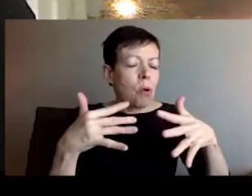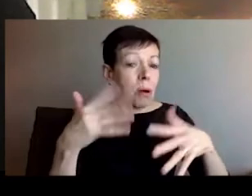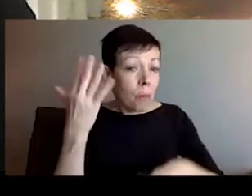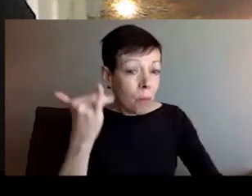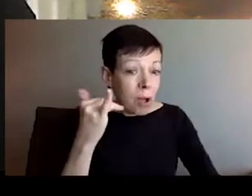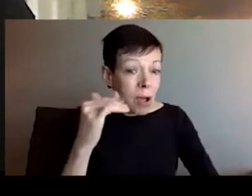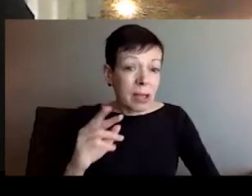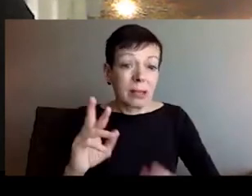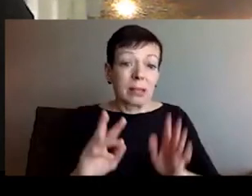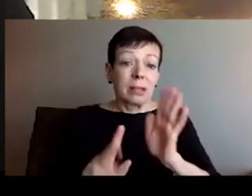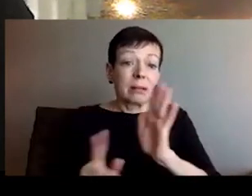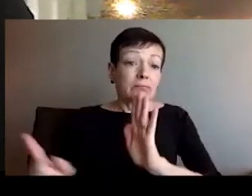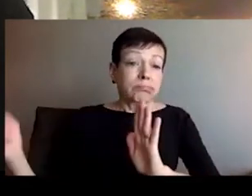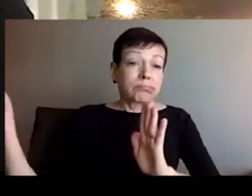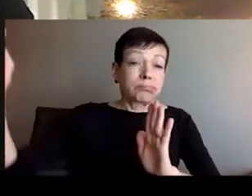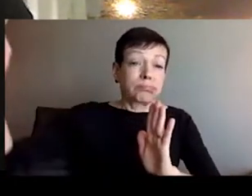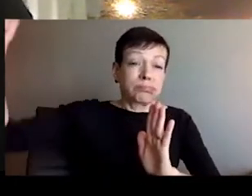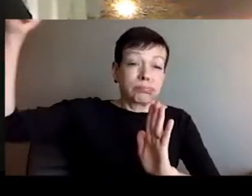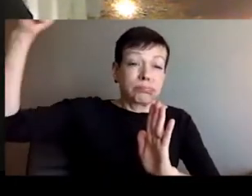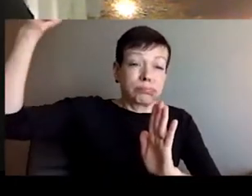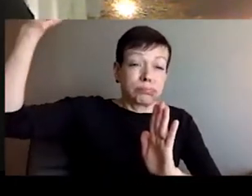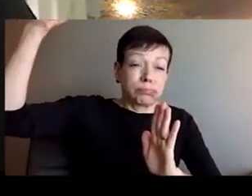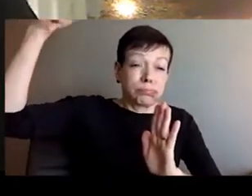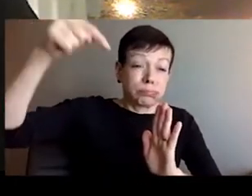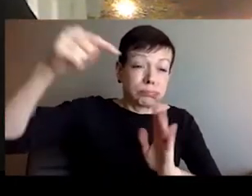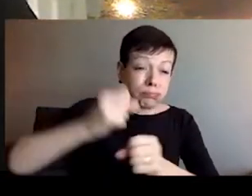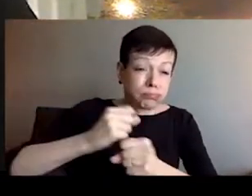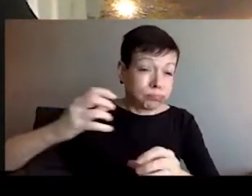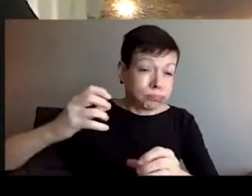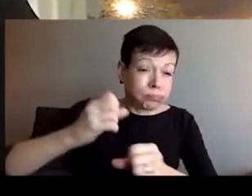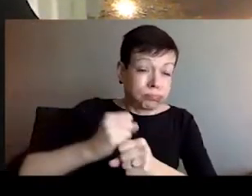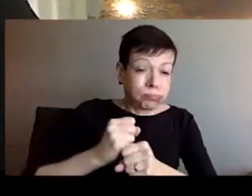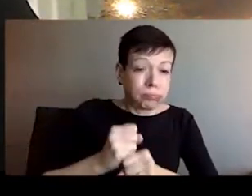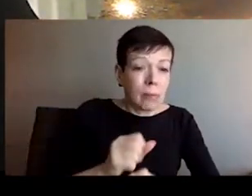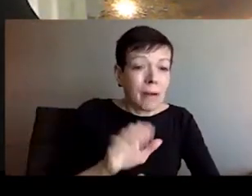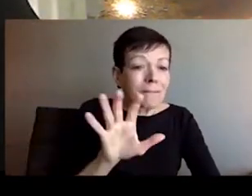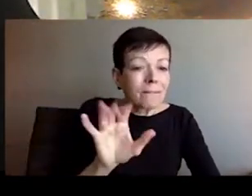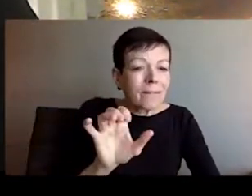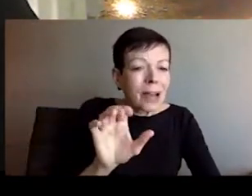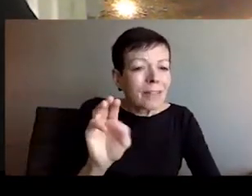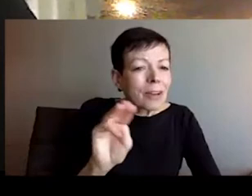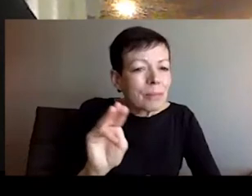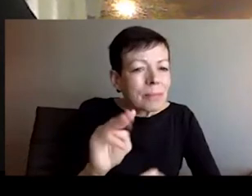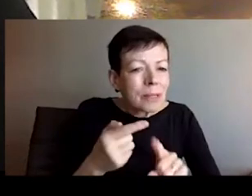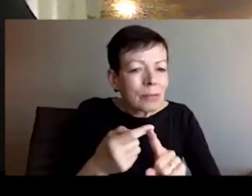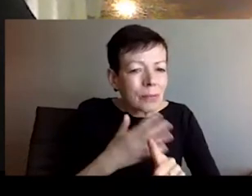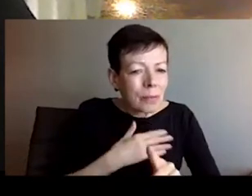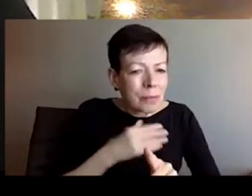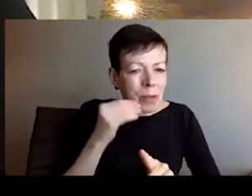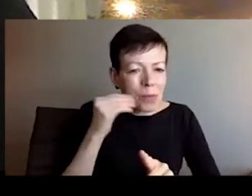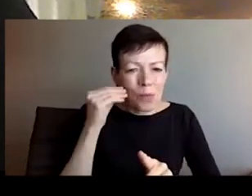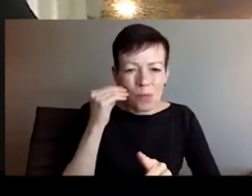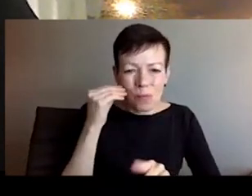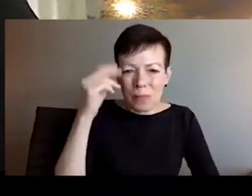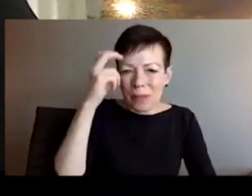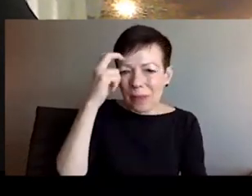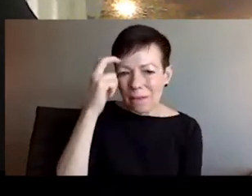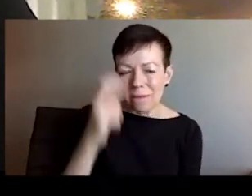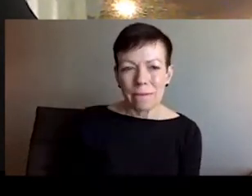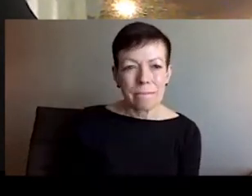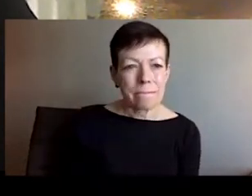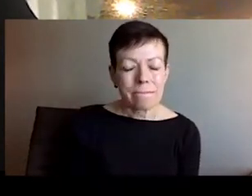the society and community in the city is just completely unclear. And the last five years,